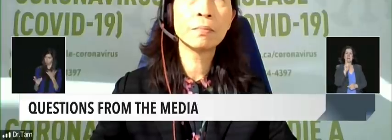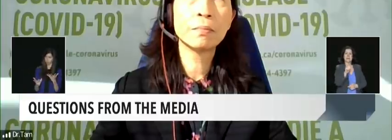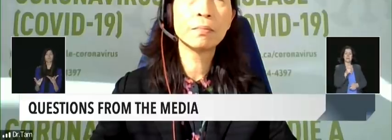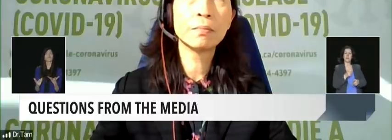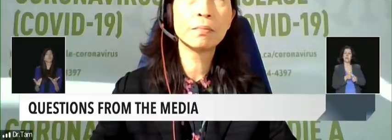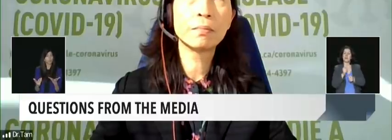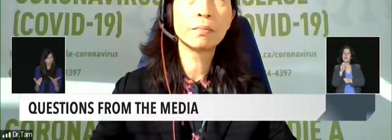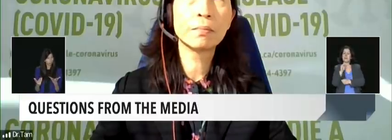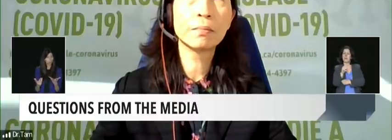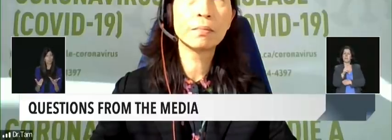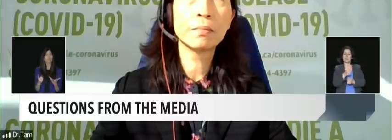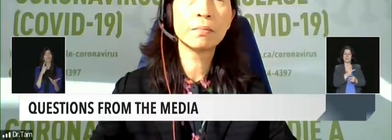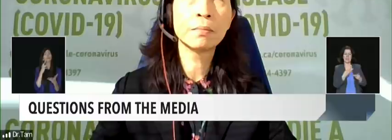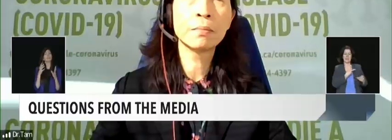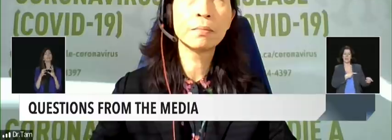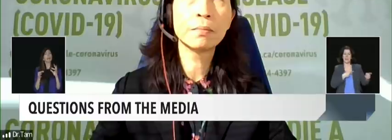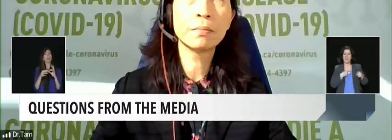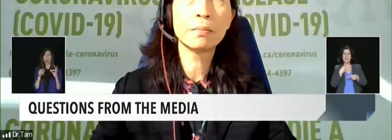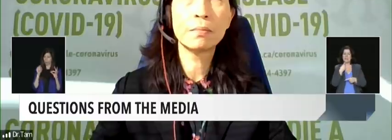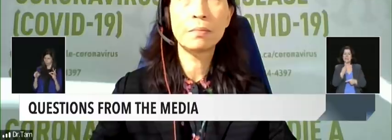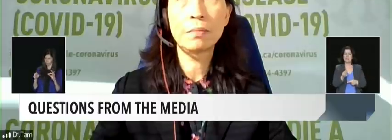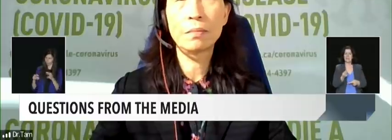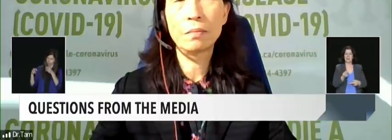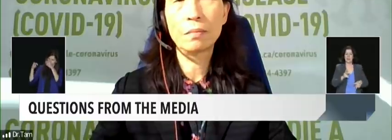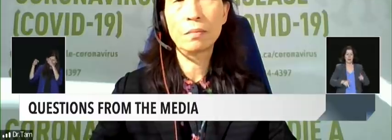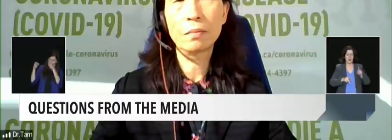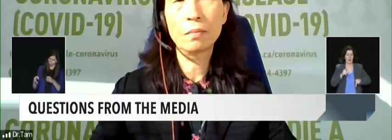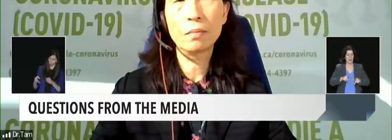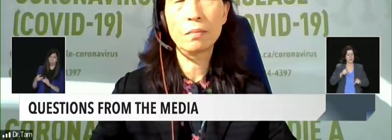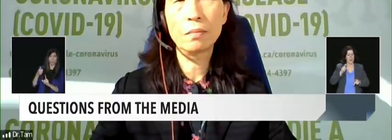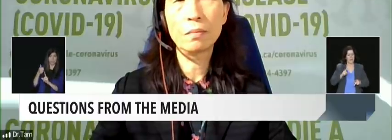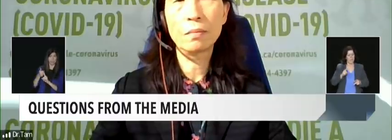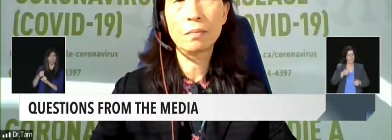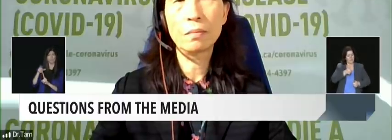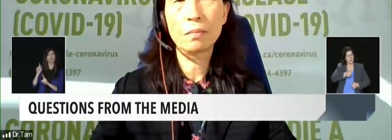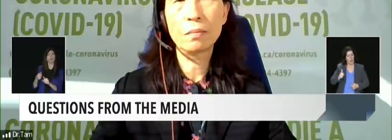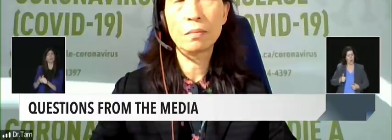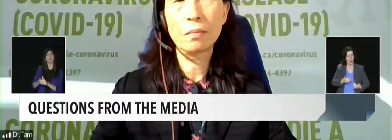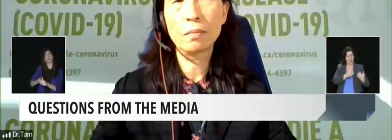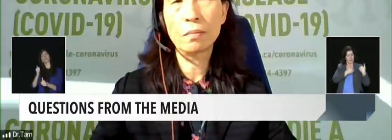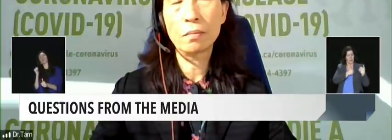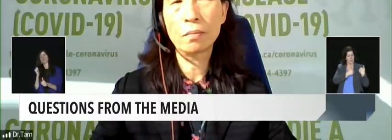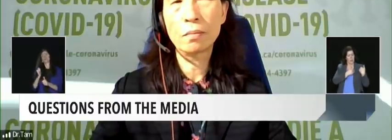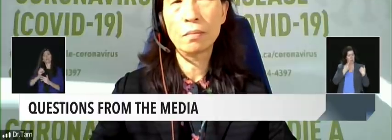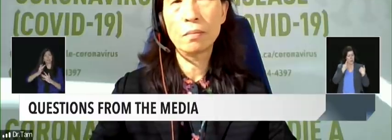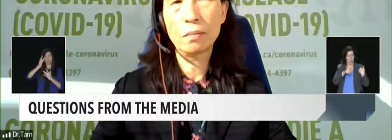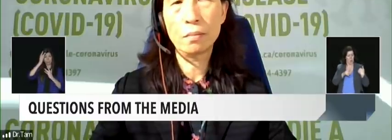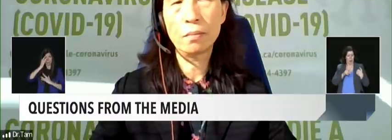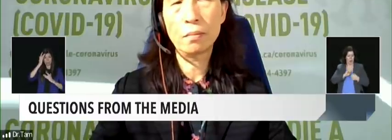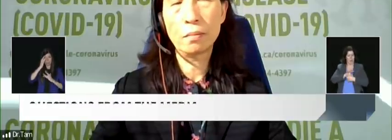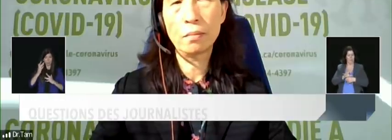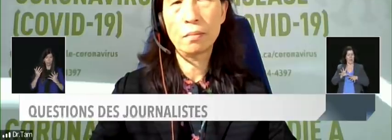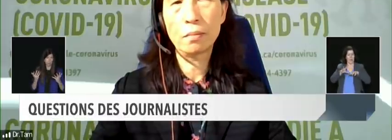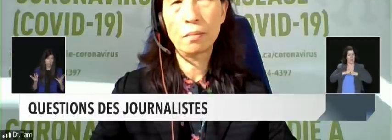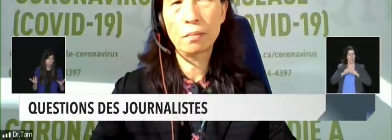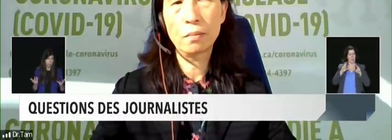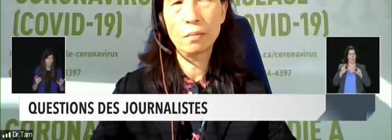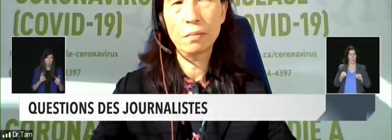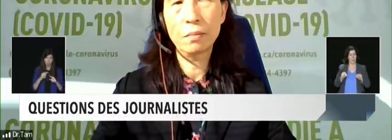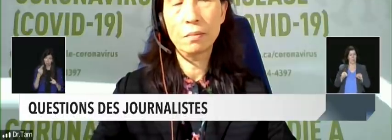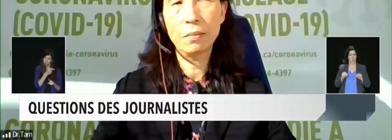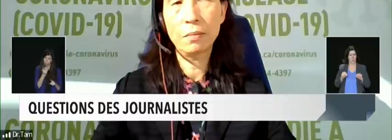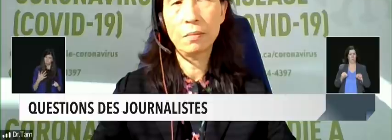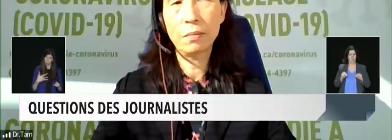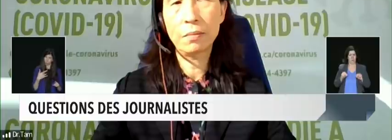abandoning attempts to limit the spread and instead focusing on avoiding the worst outcomes. But is it actually possible for everyone to